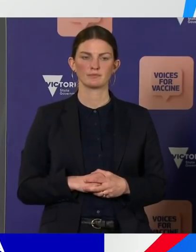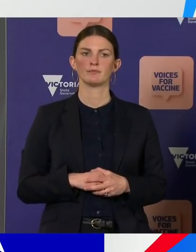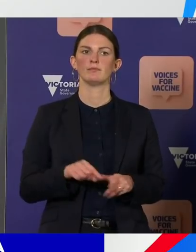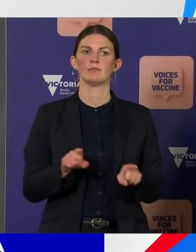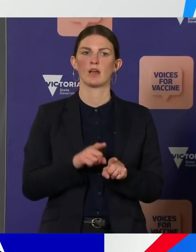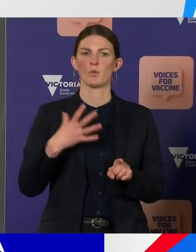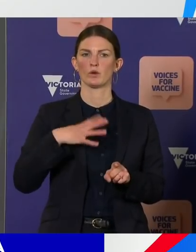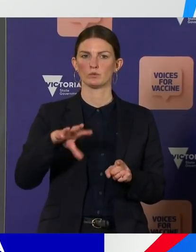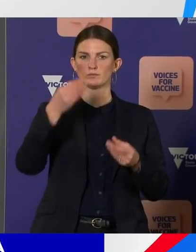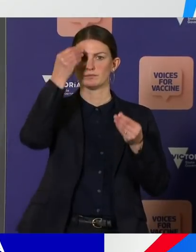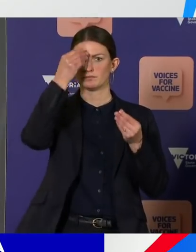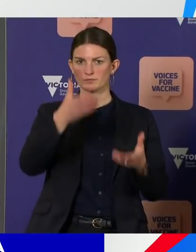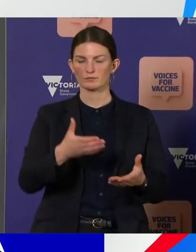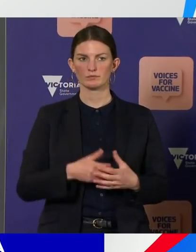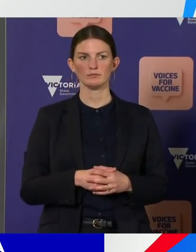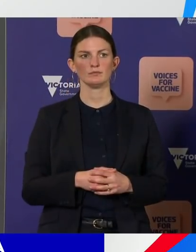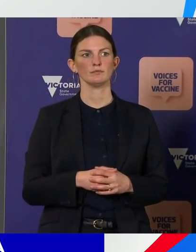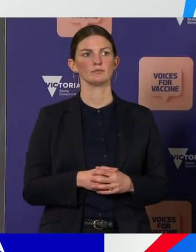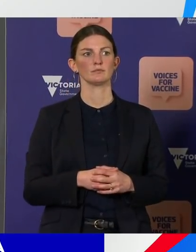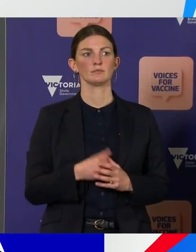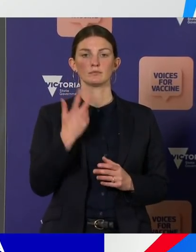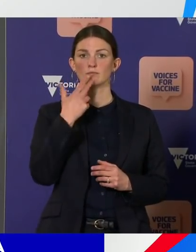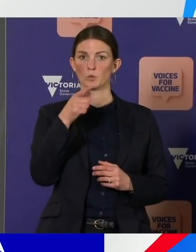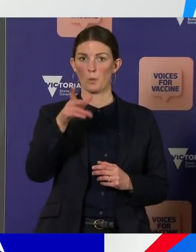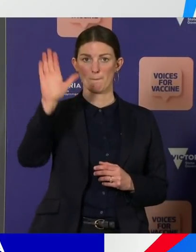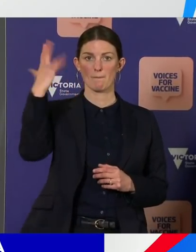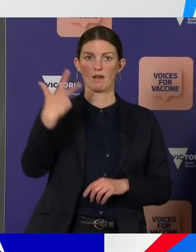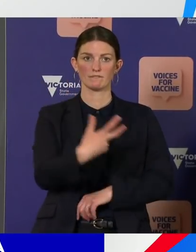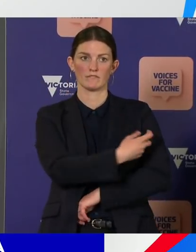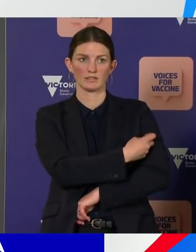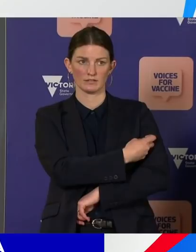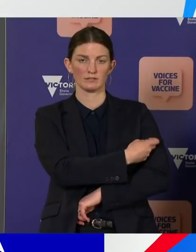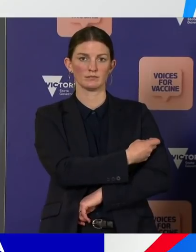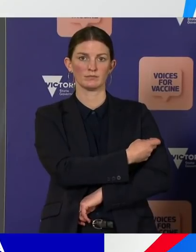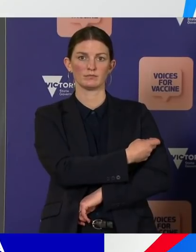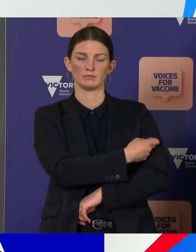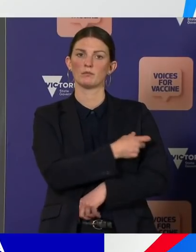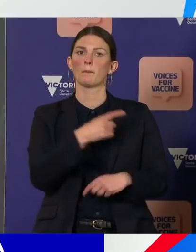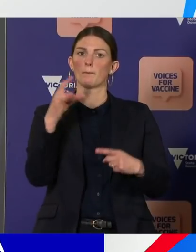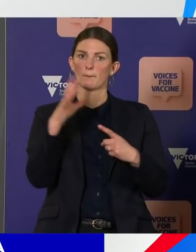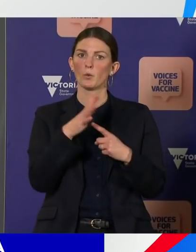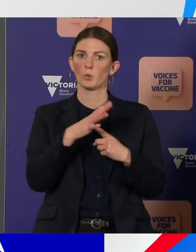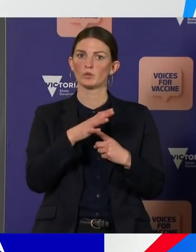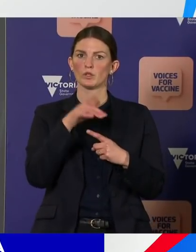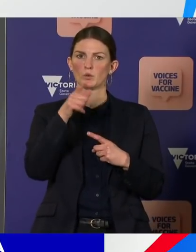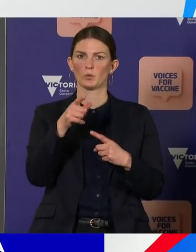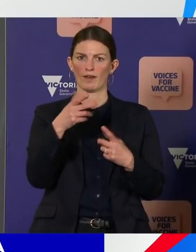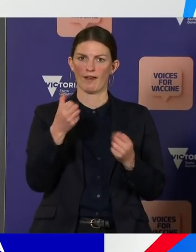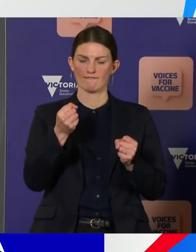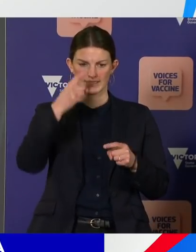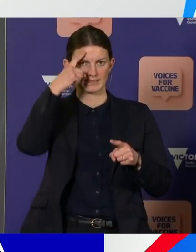just reassert that if you have been vaccinated, it's still important if you show signs of